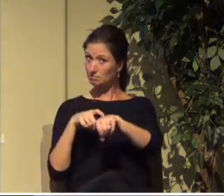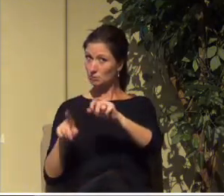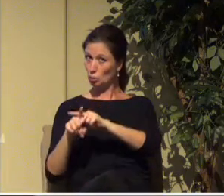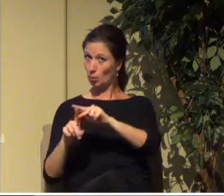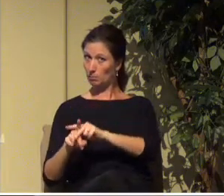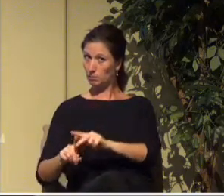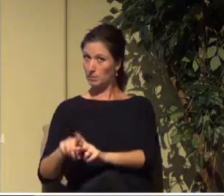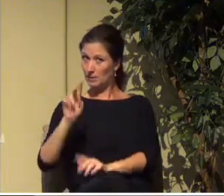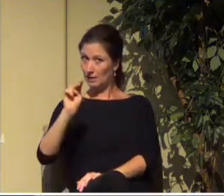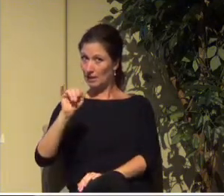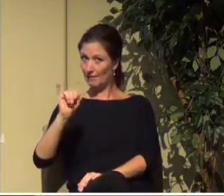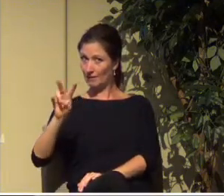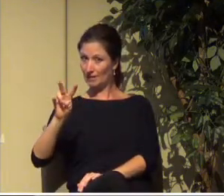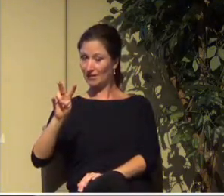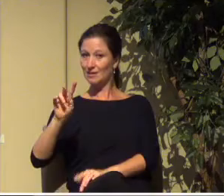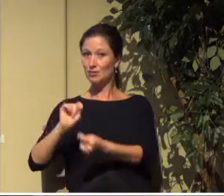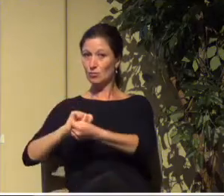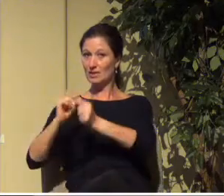That's a big deal.